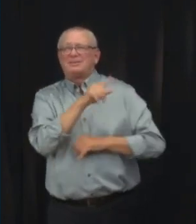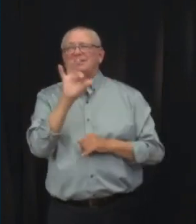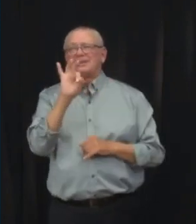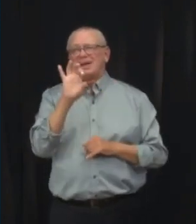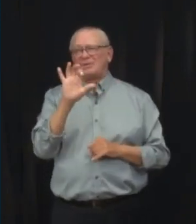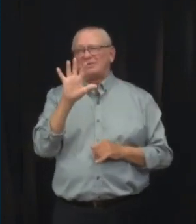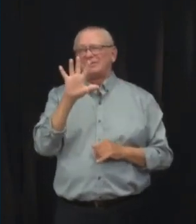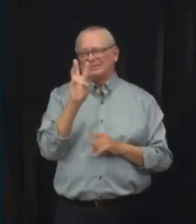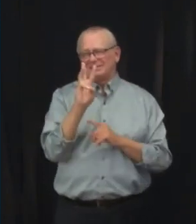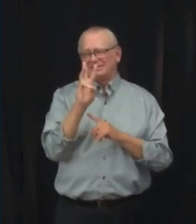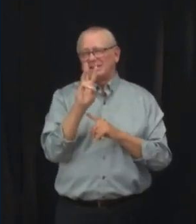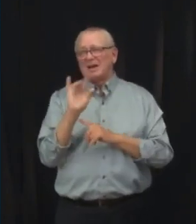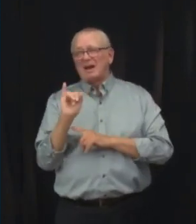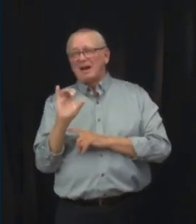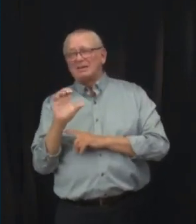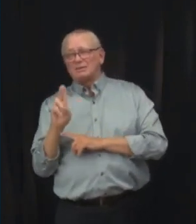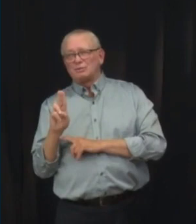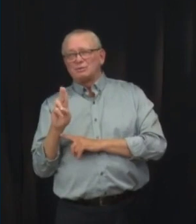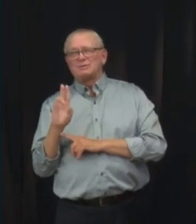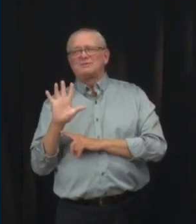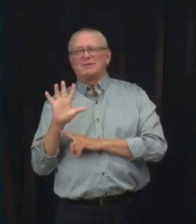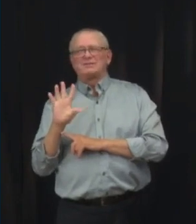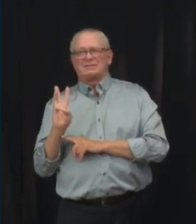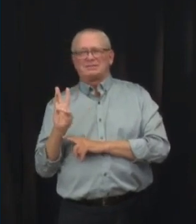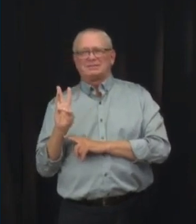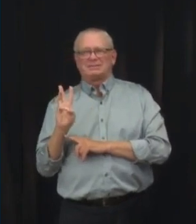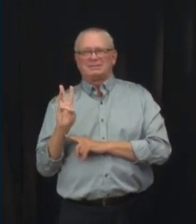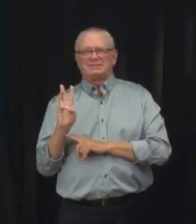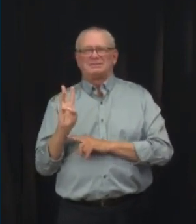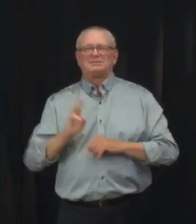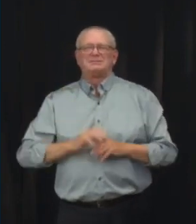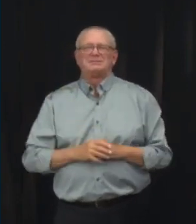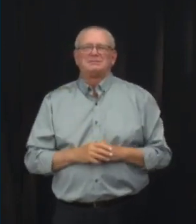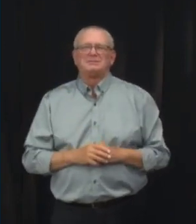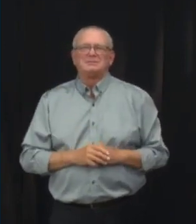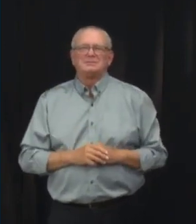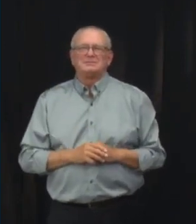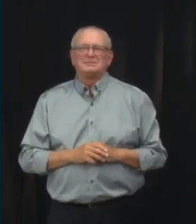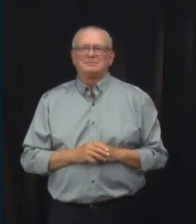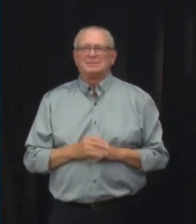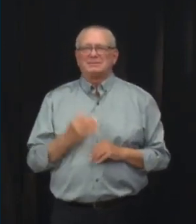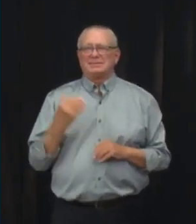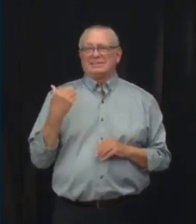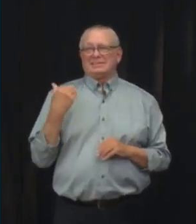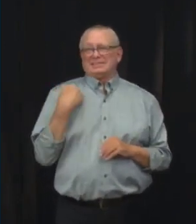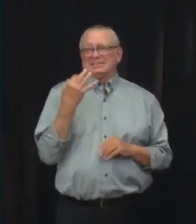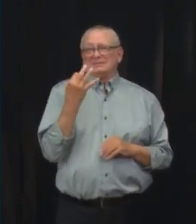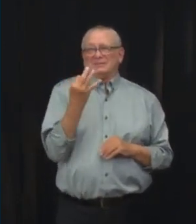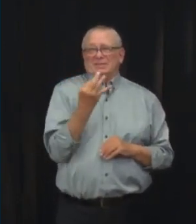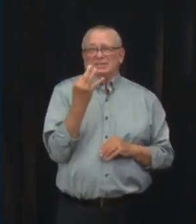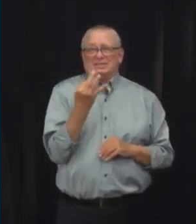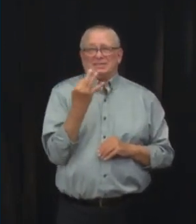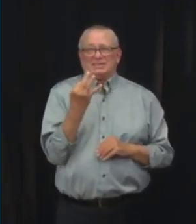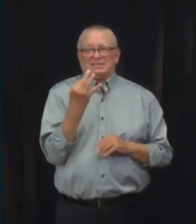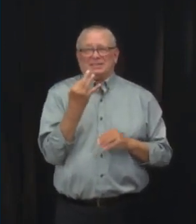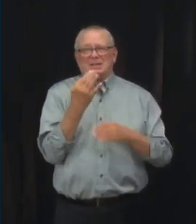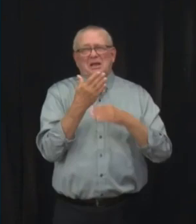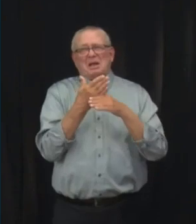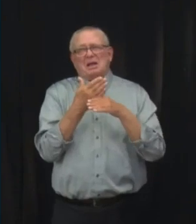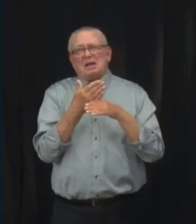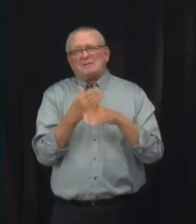Sadly, since Friday, an average of five deaths per day related to COVID-19 have been reported to Alberta Health.